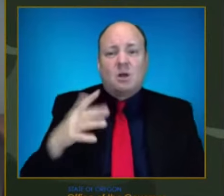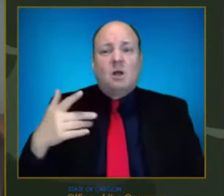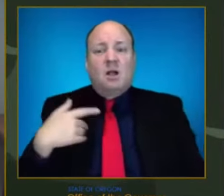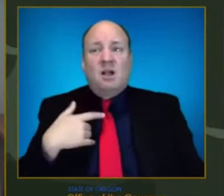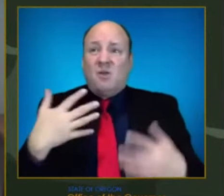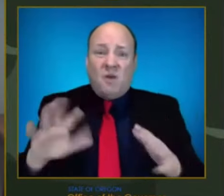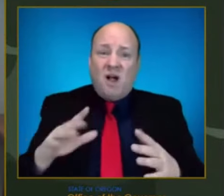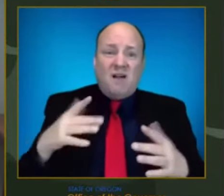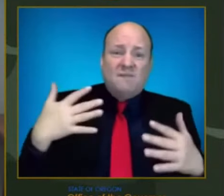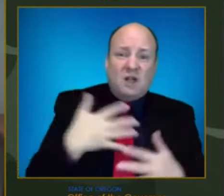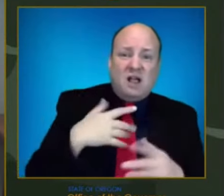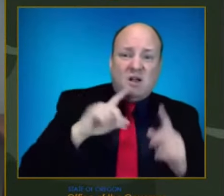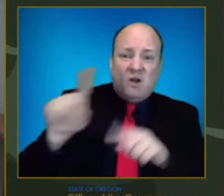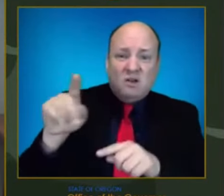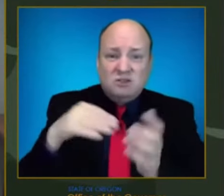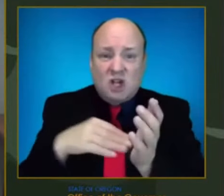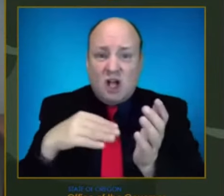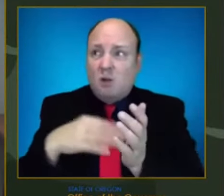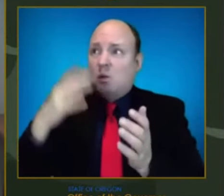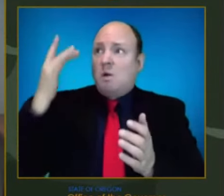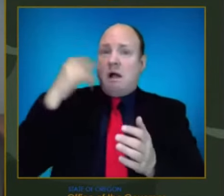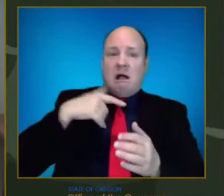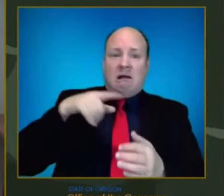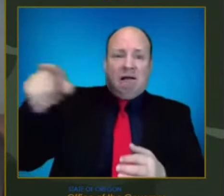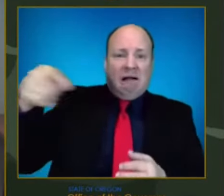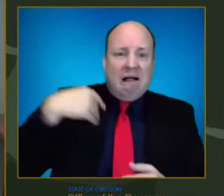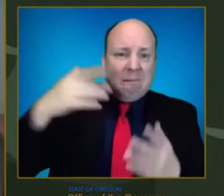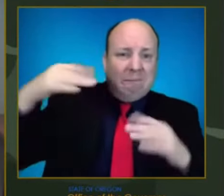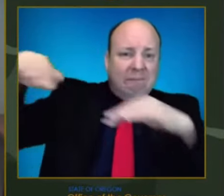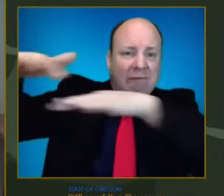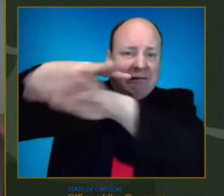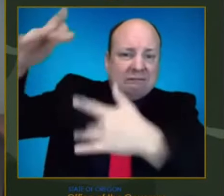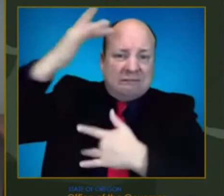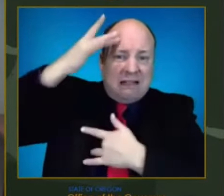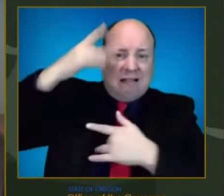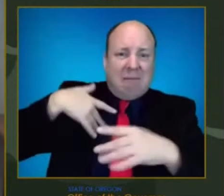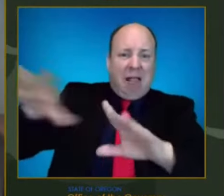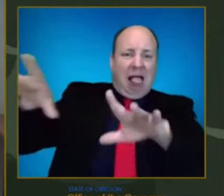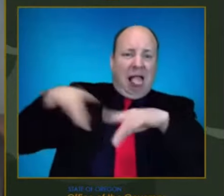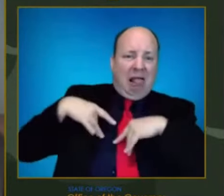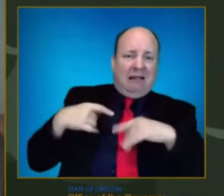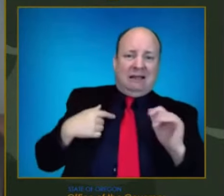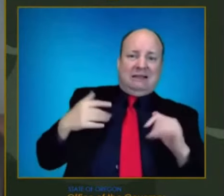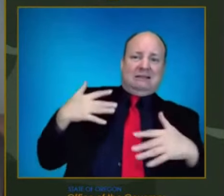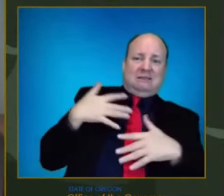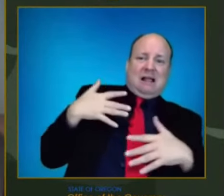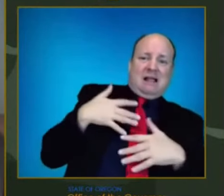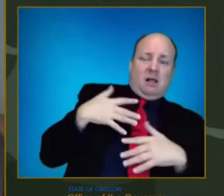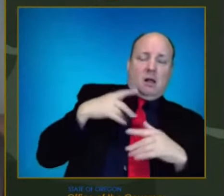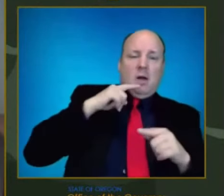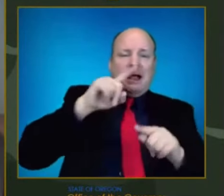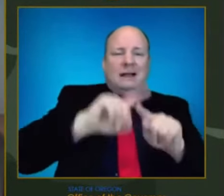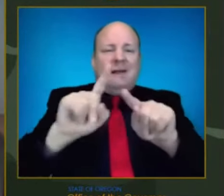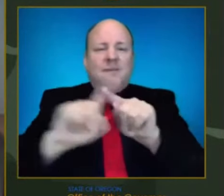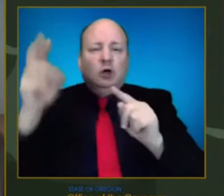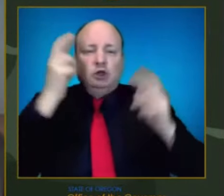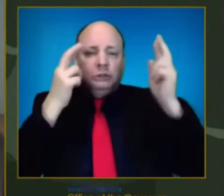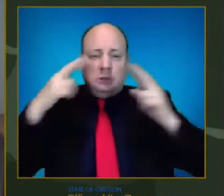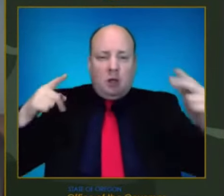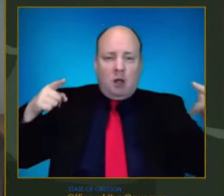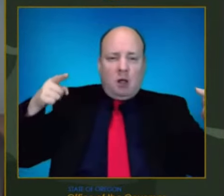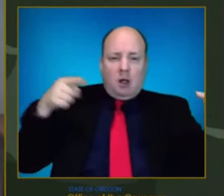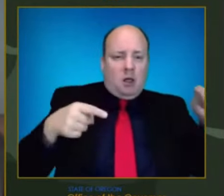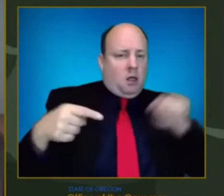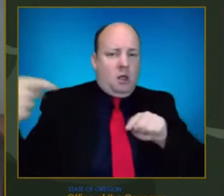the emergency room. That's a point I want to offer assurance about. We know how to keep one another safe and the